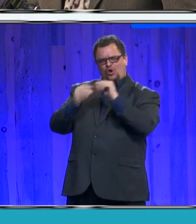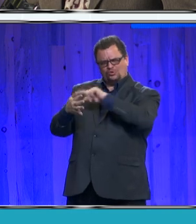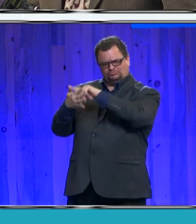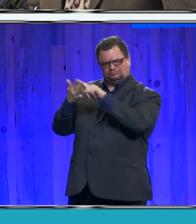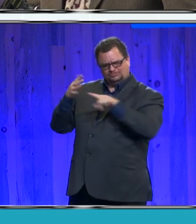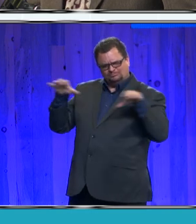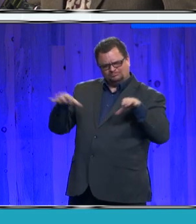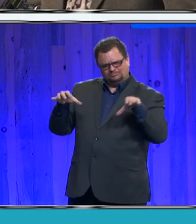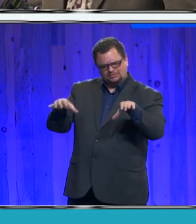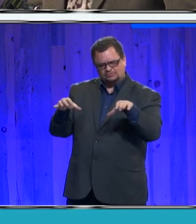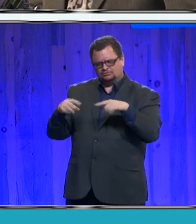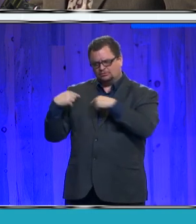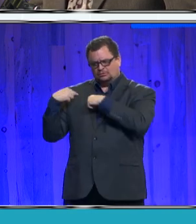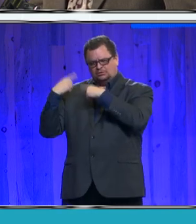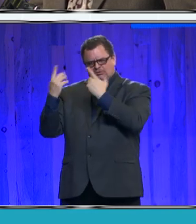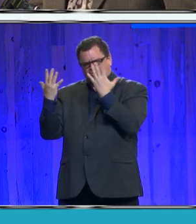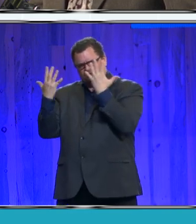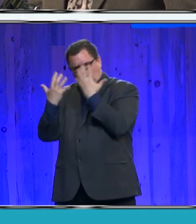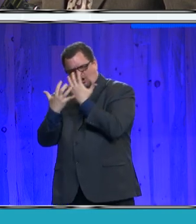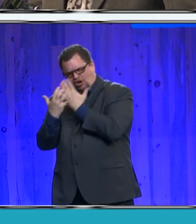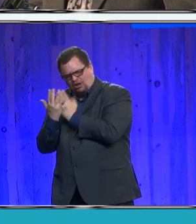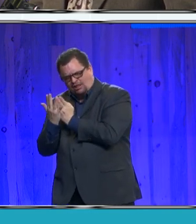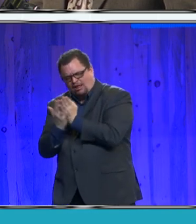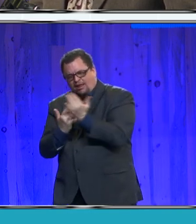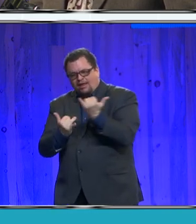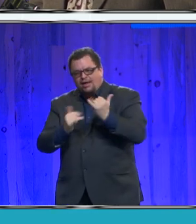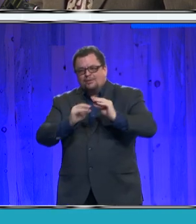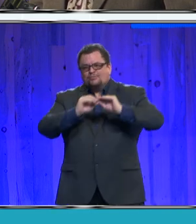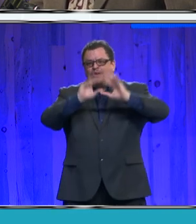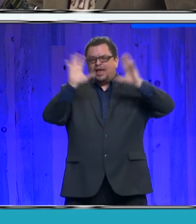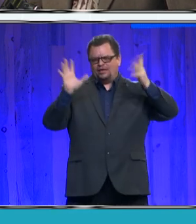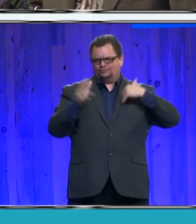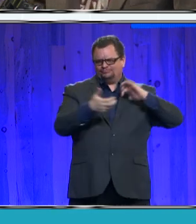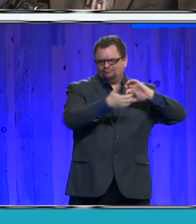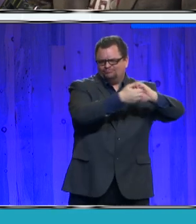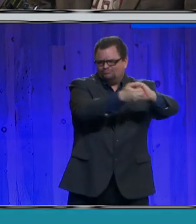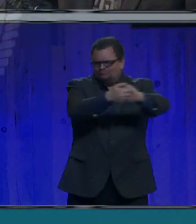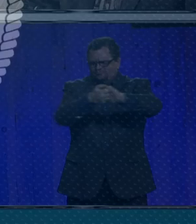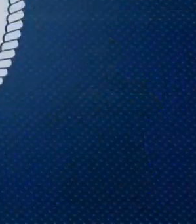and our partners work together to do the next right thing.